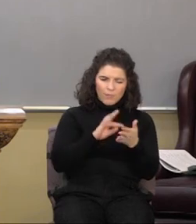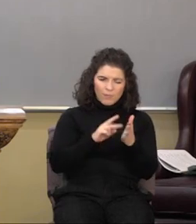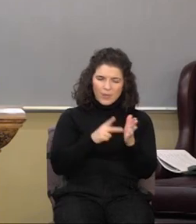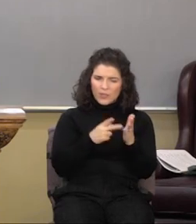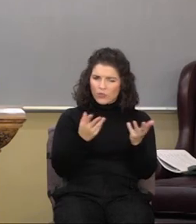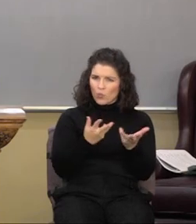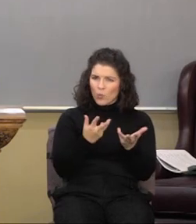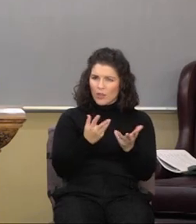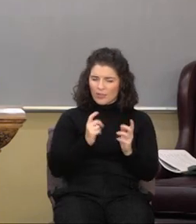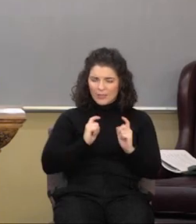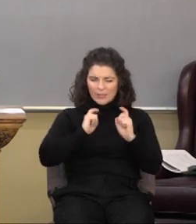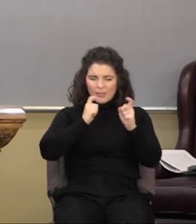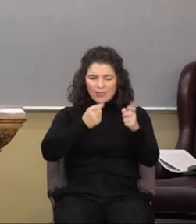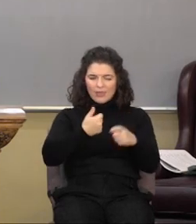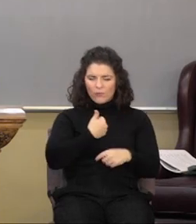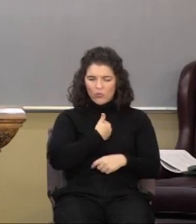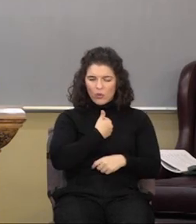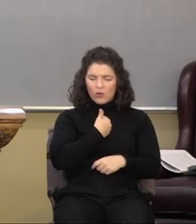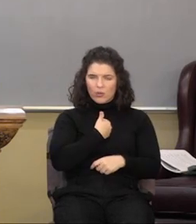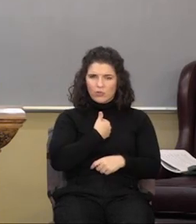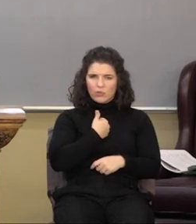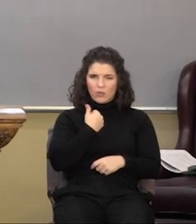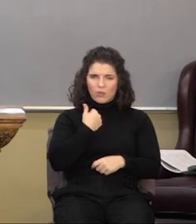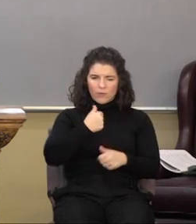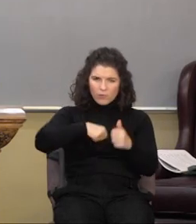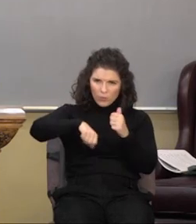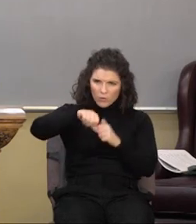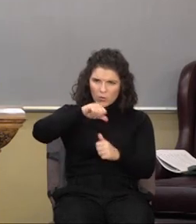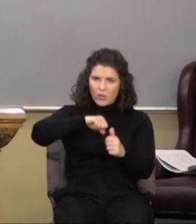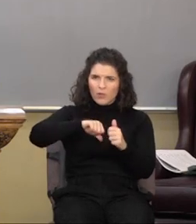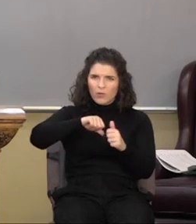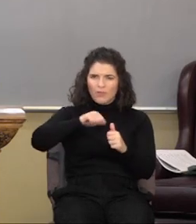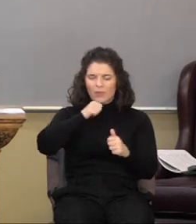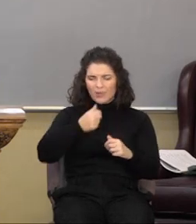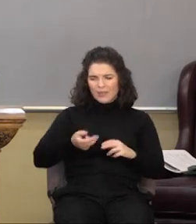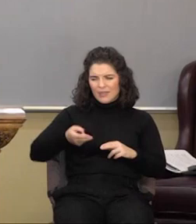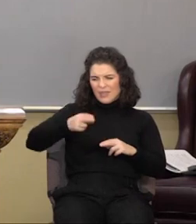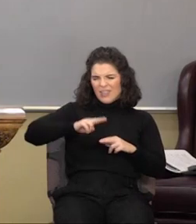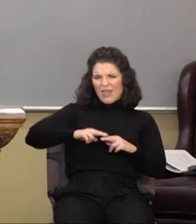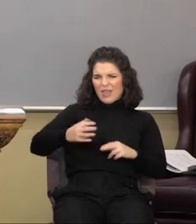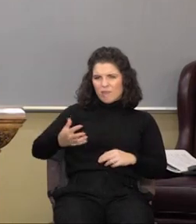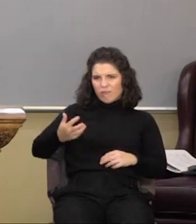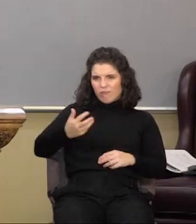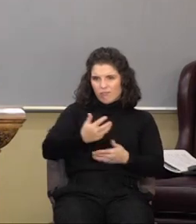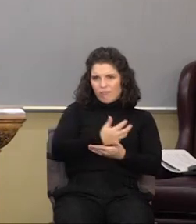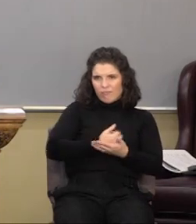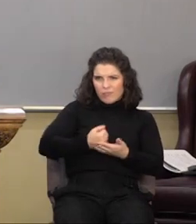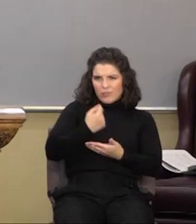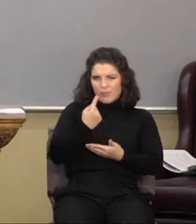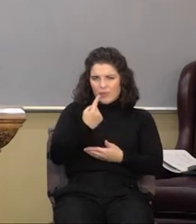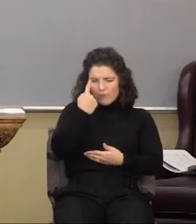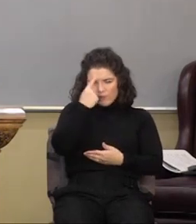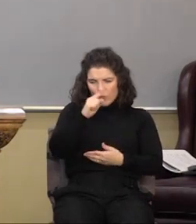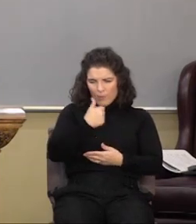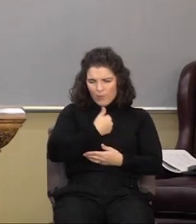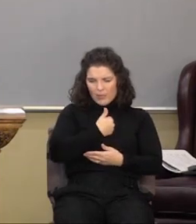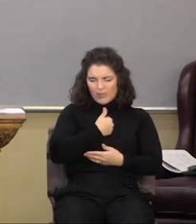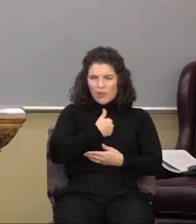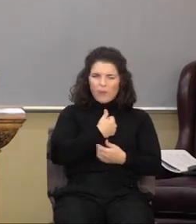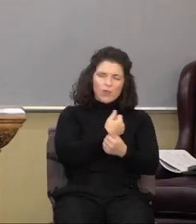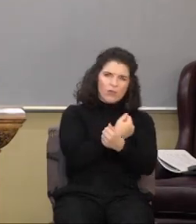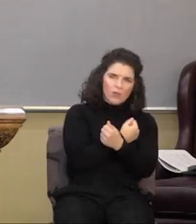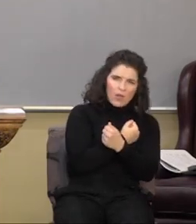ourselves one for another, not to get anything. That's not love, by the way. Love that seeks